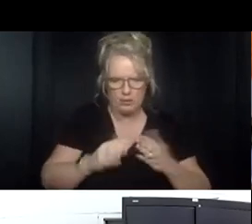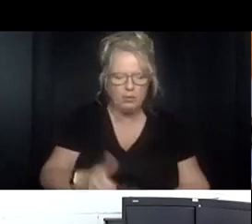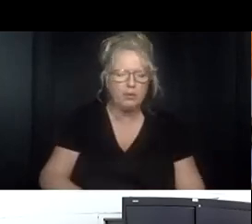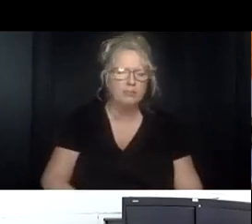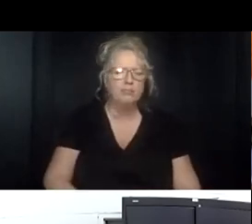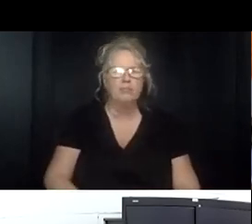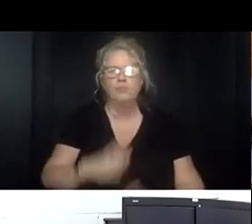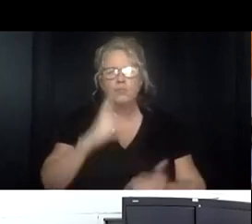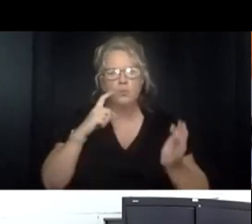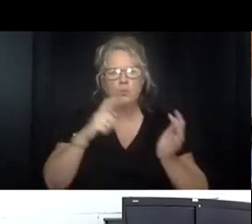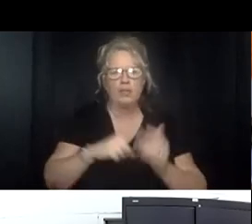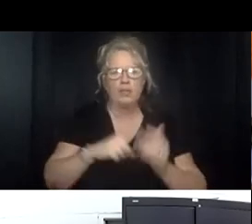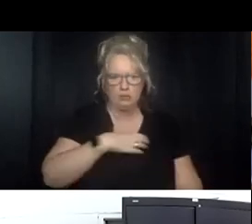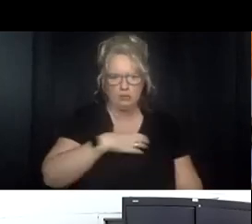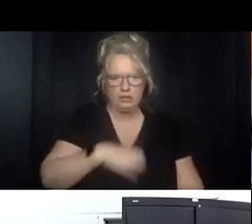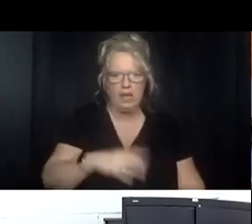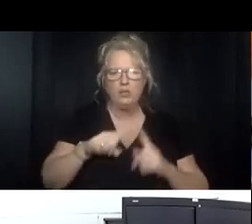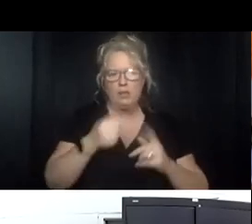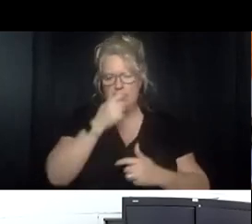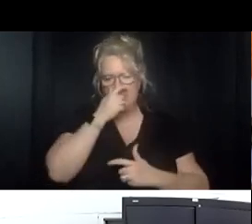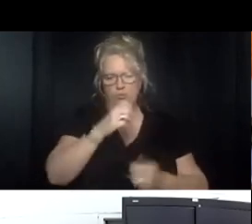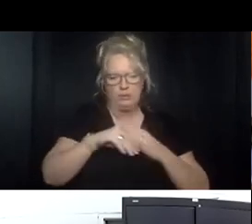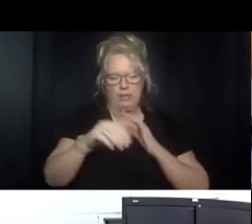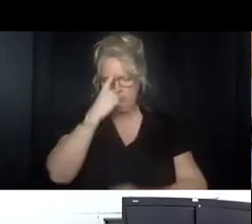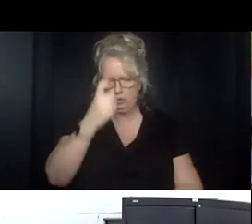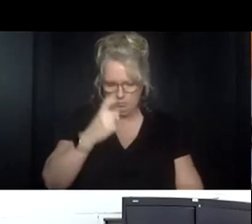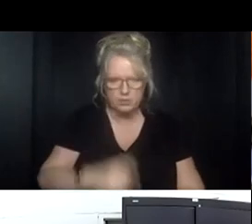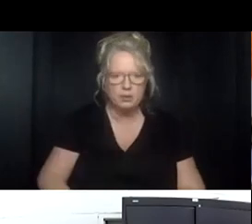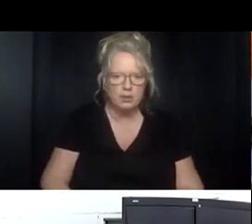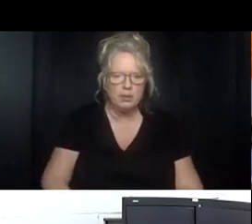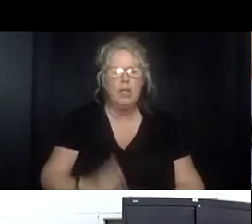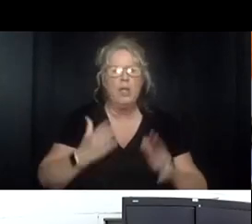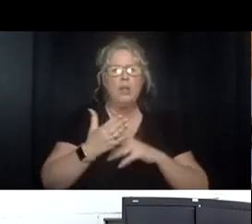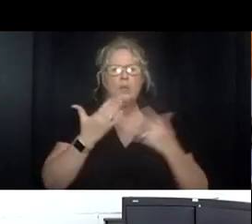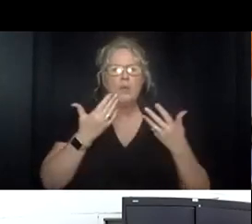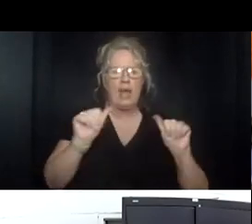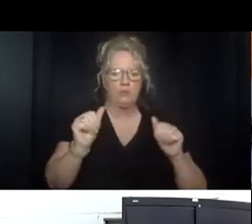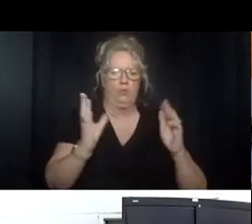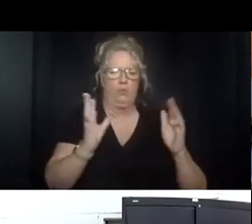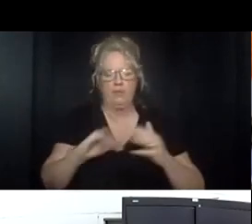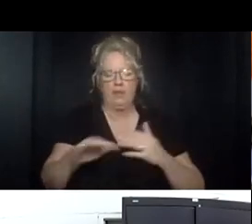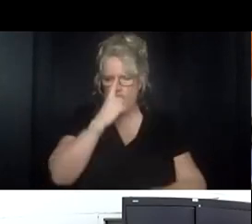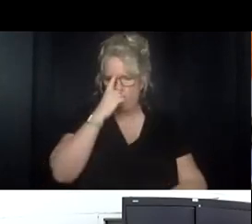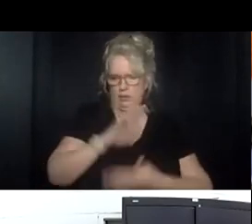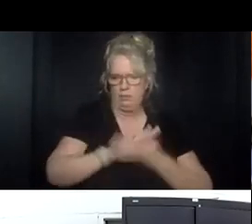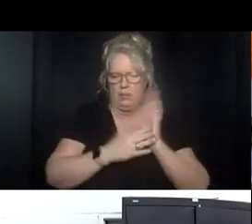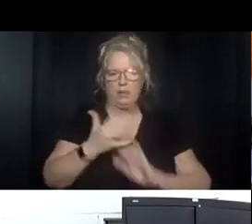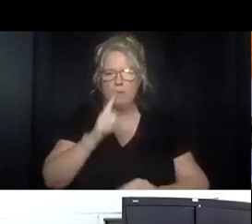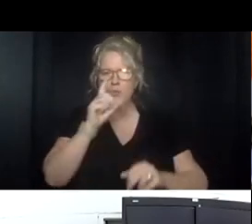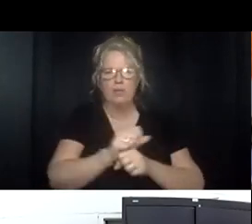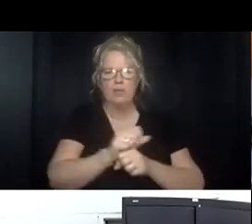recognize individual desires interest in dreams and through effort a plan turns dreams into reality